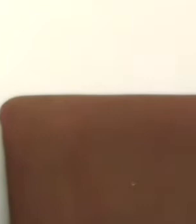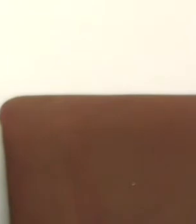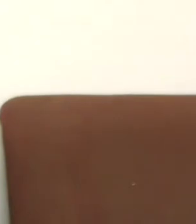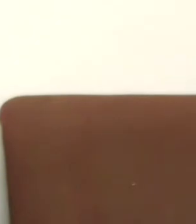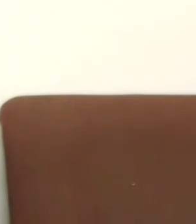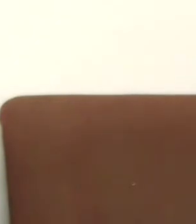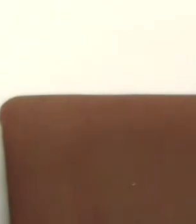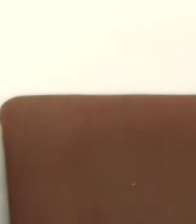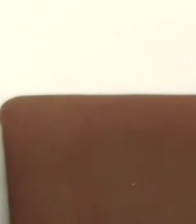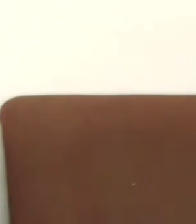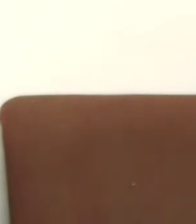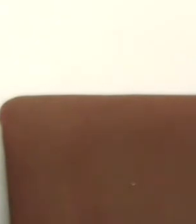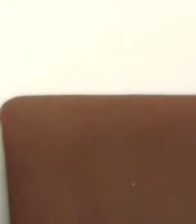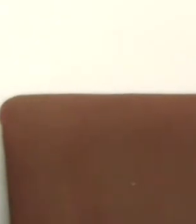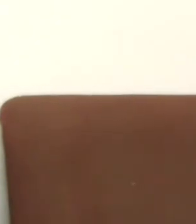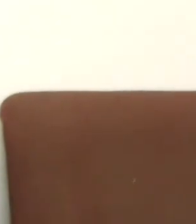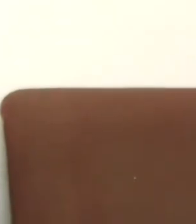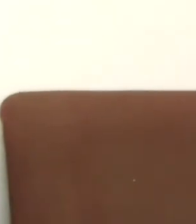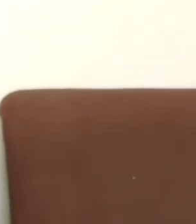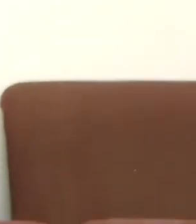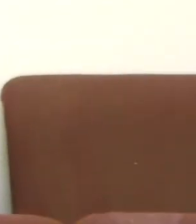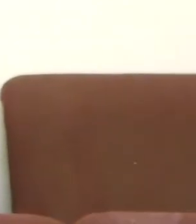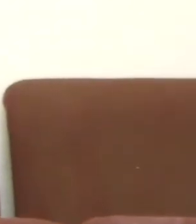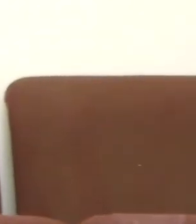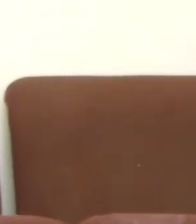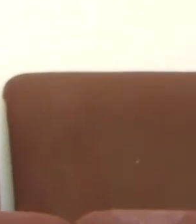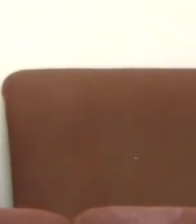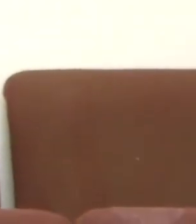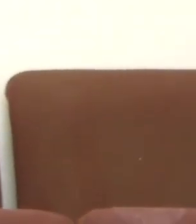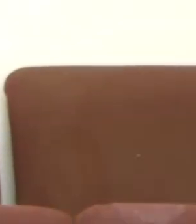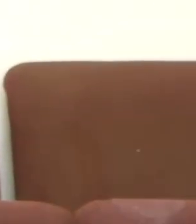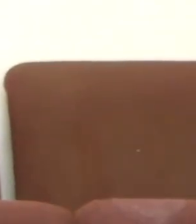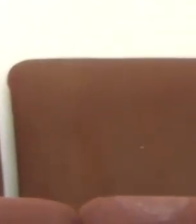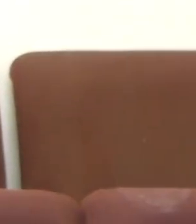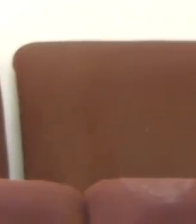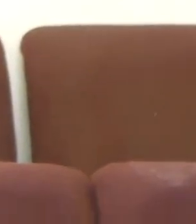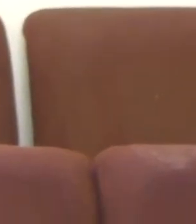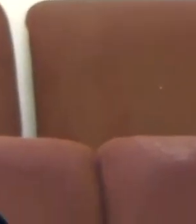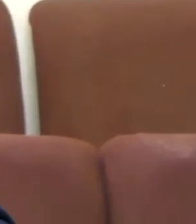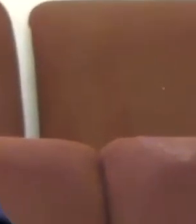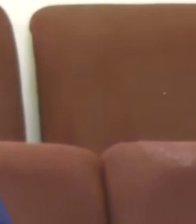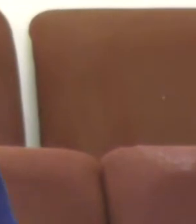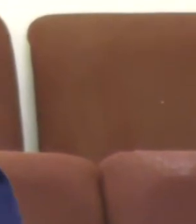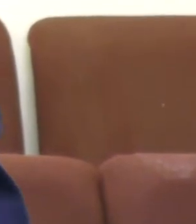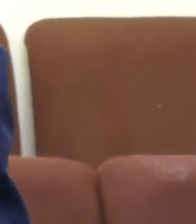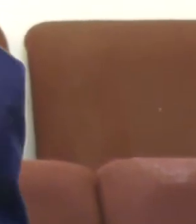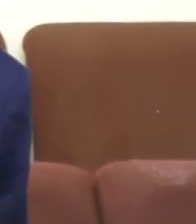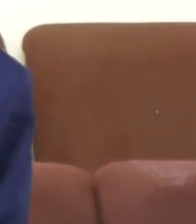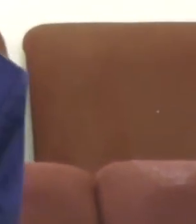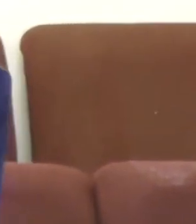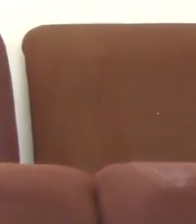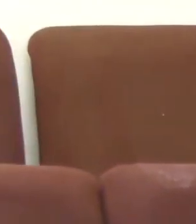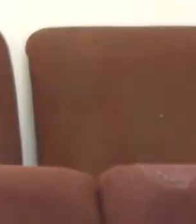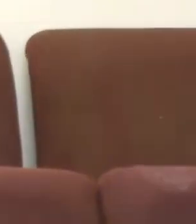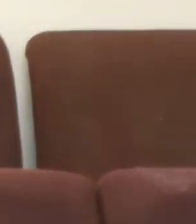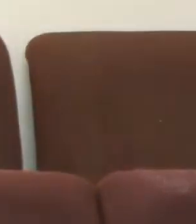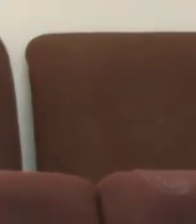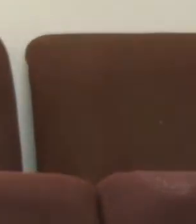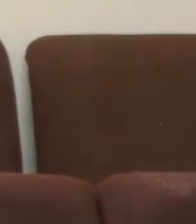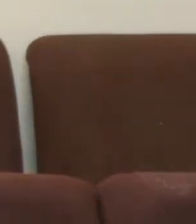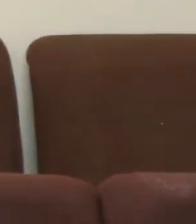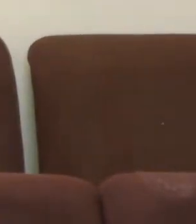and how it works and how it saves us. Remind us that longevity of work doesn't result in a different heaven,